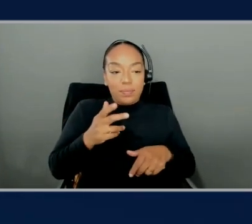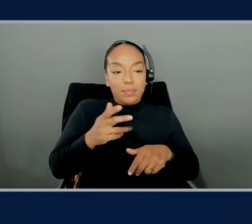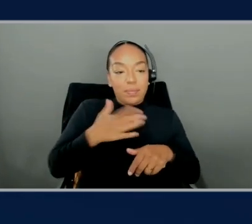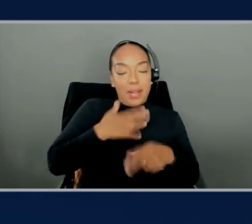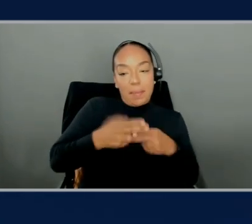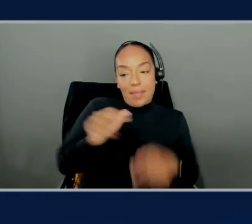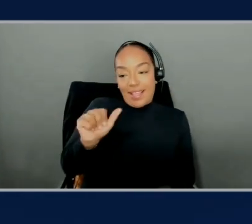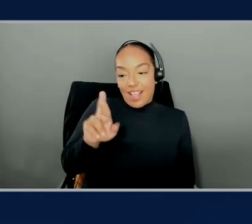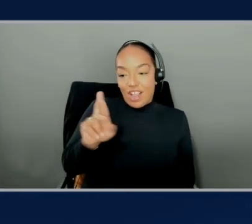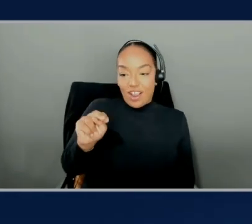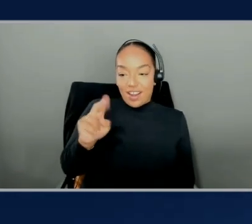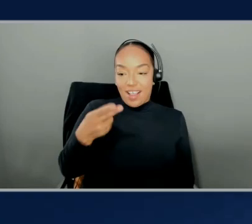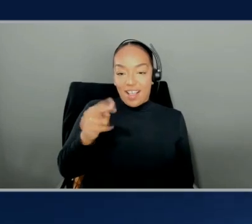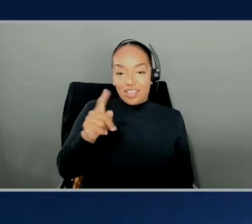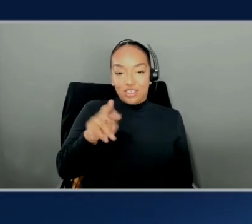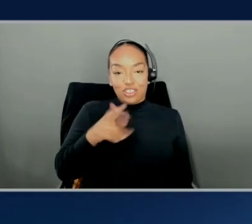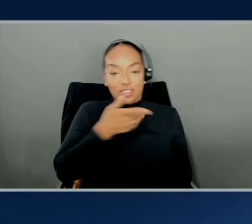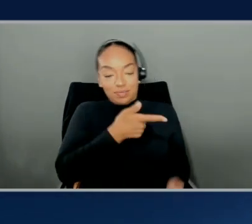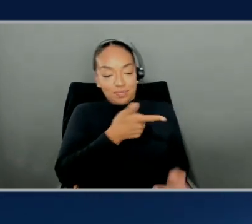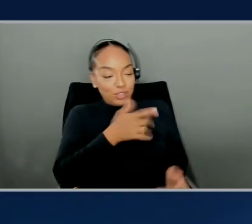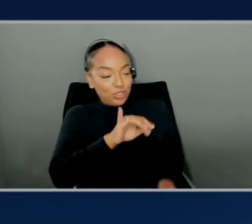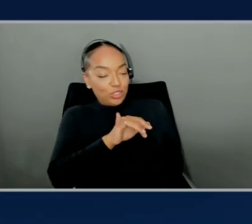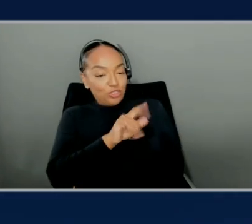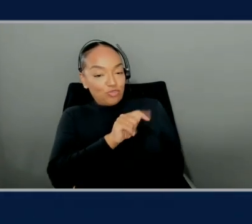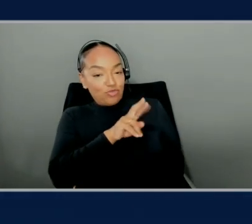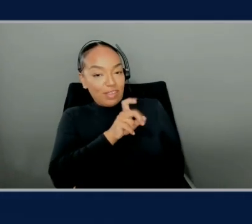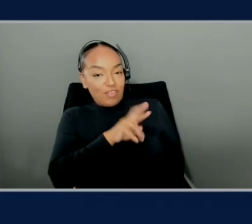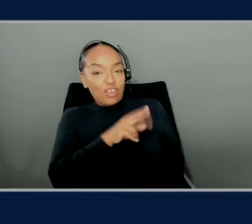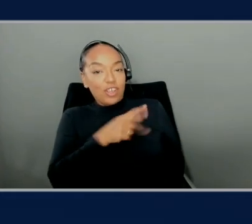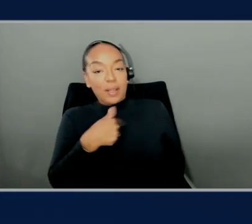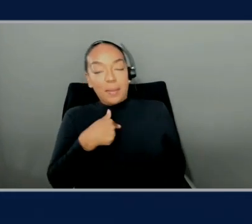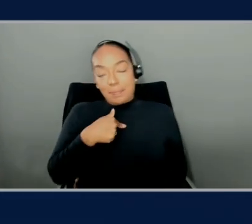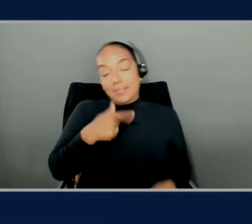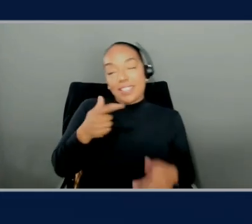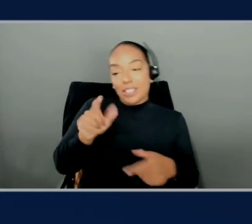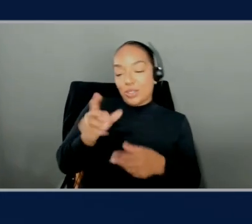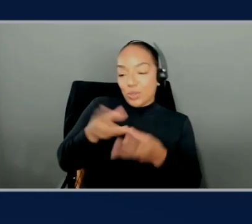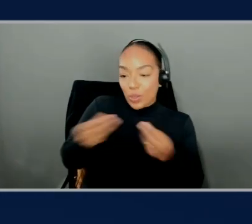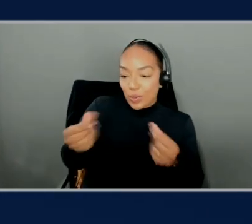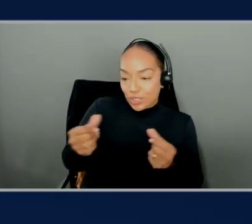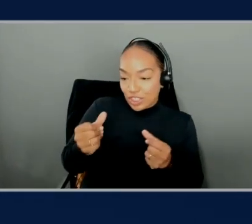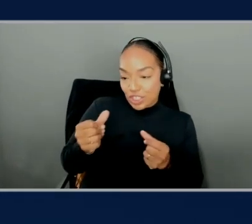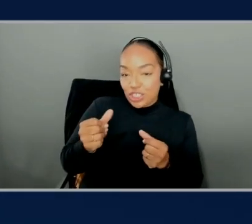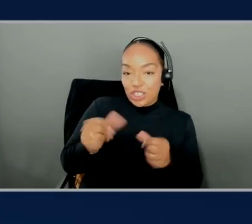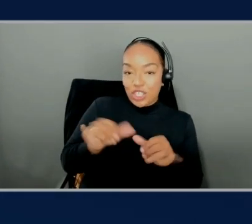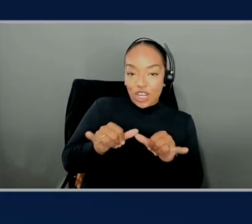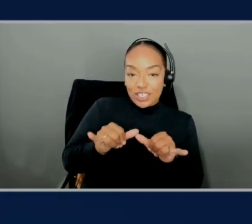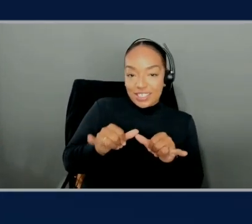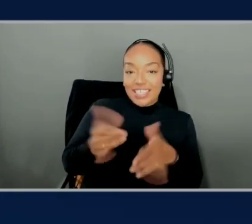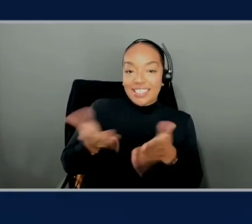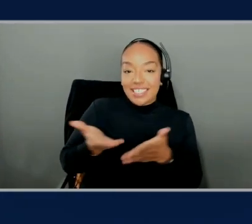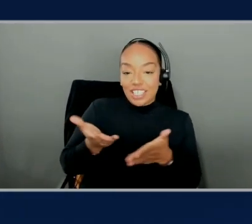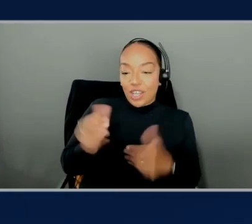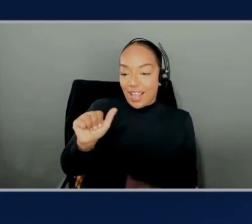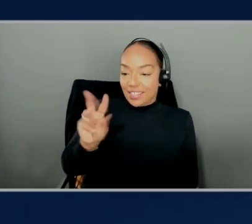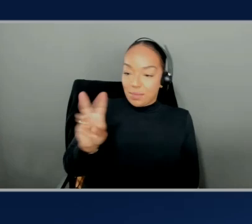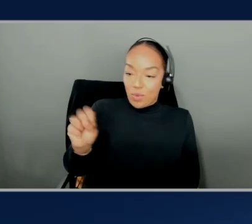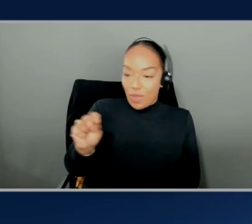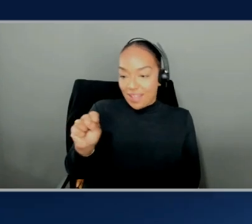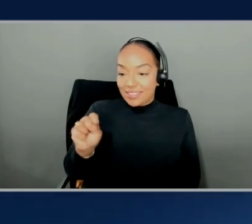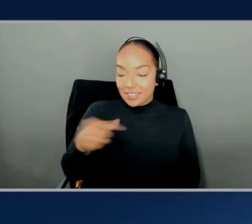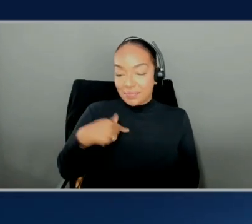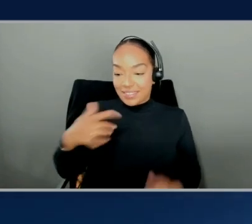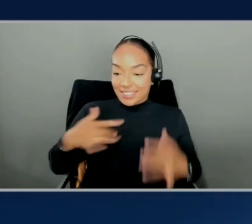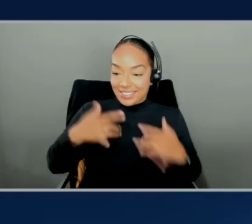Trevor. Hey everybody, Trevor Spires. I am a Solutions Architect here with the AWS Fintech Organization. Excited to talk to you all about something